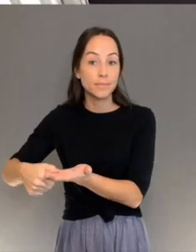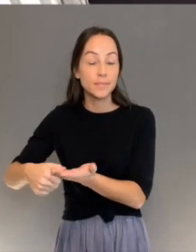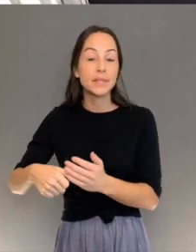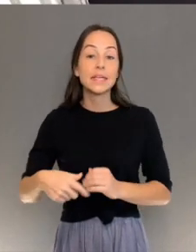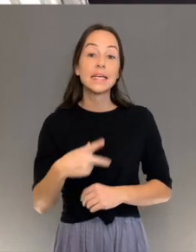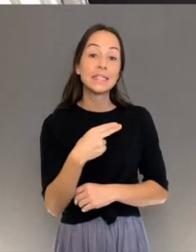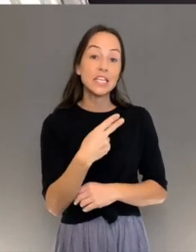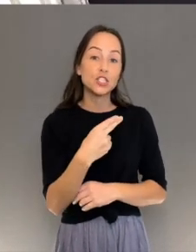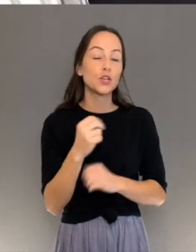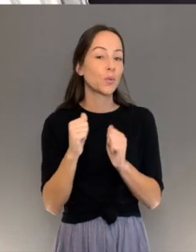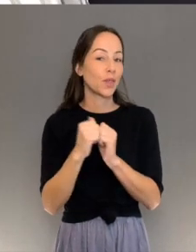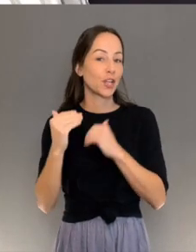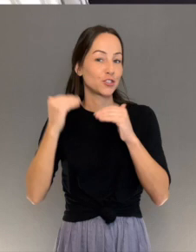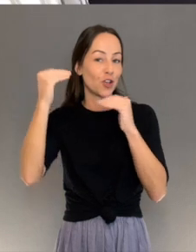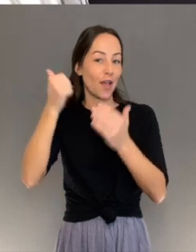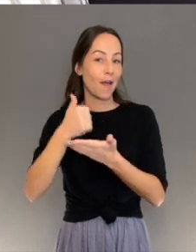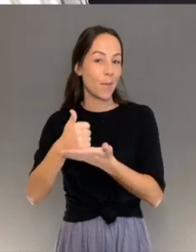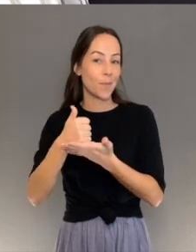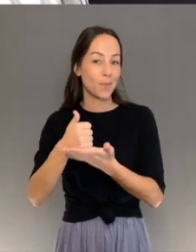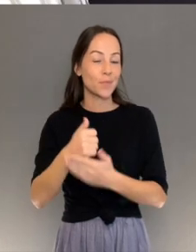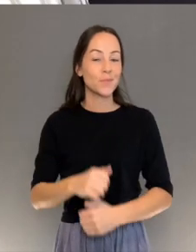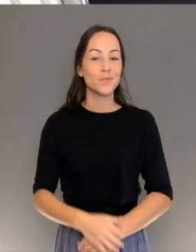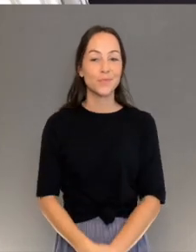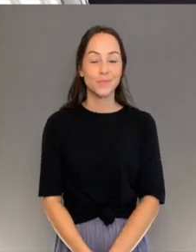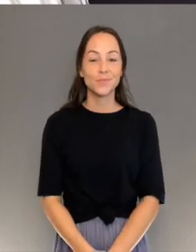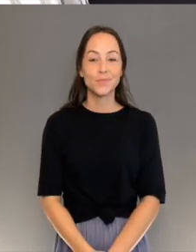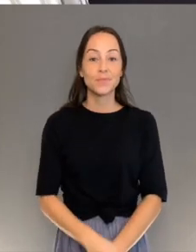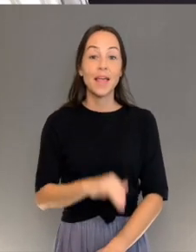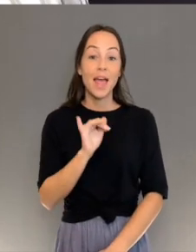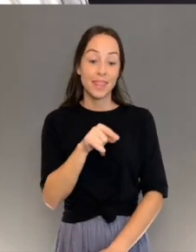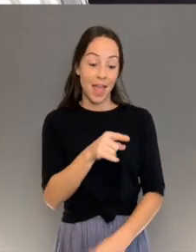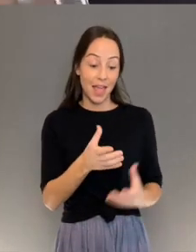larger than your paper, fill it with shaving cream